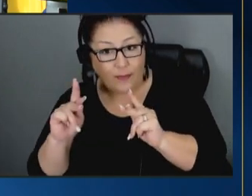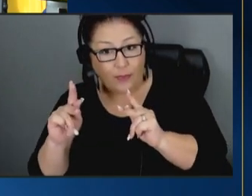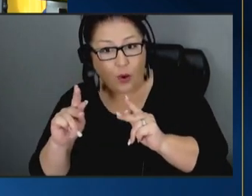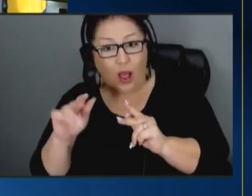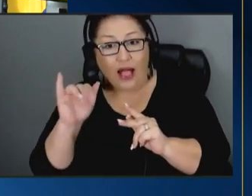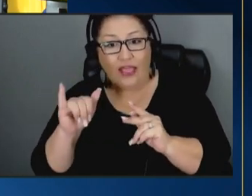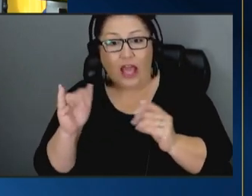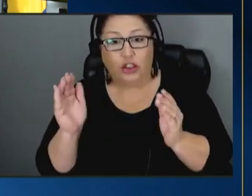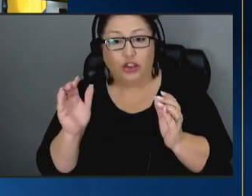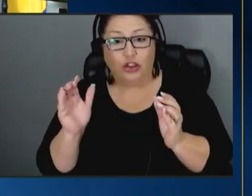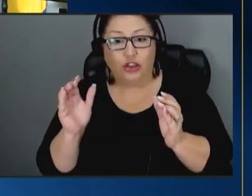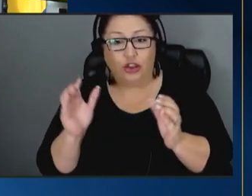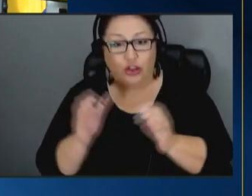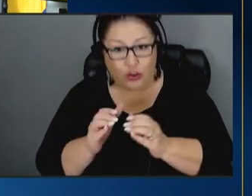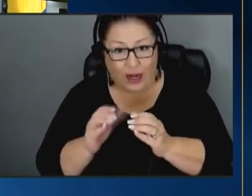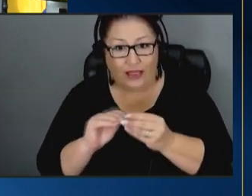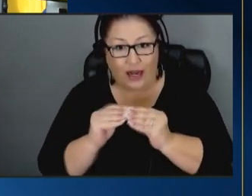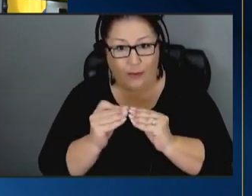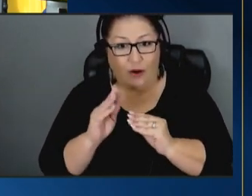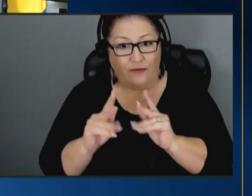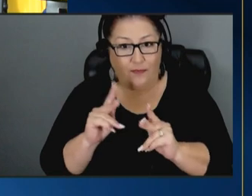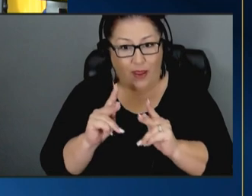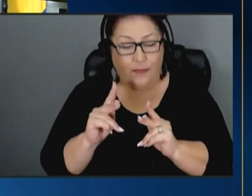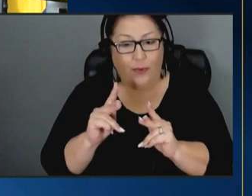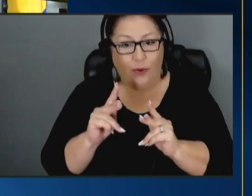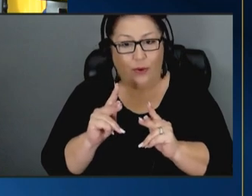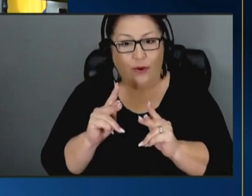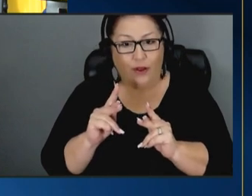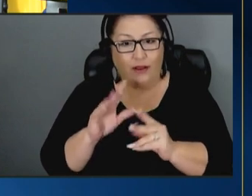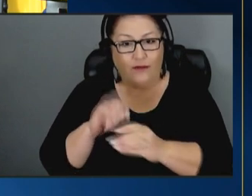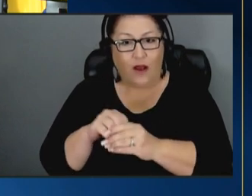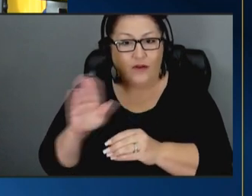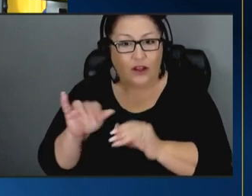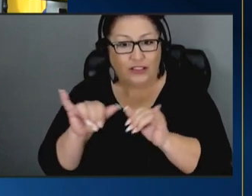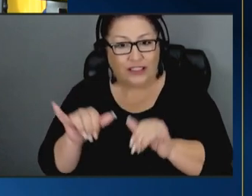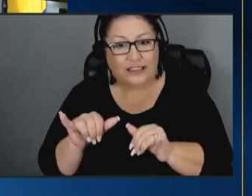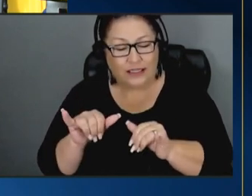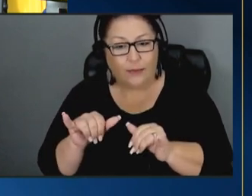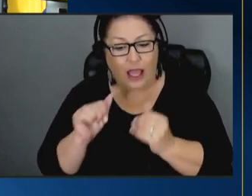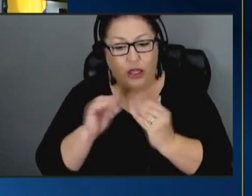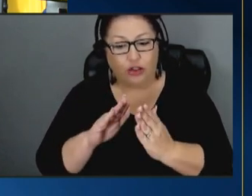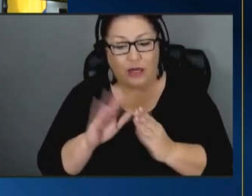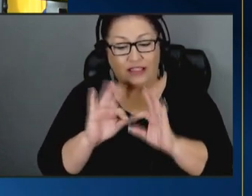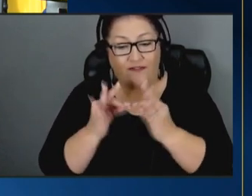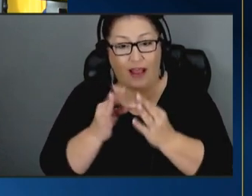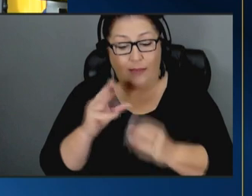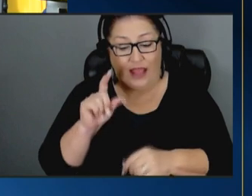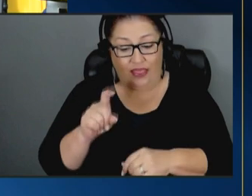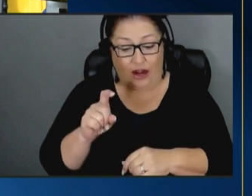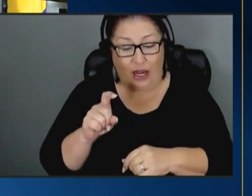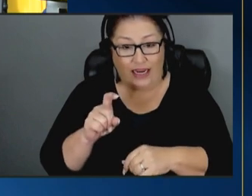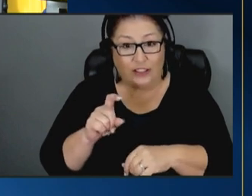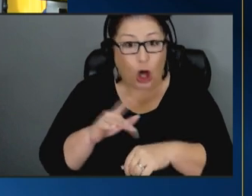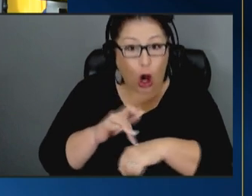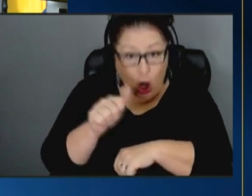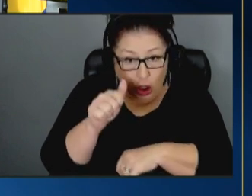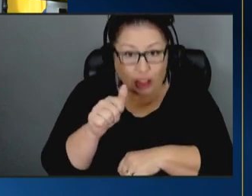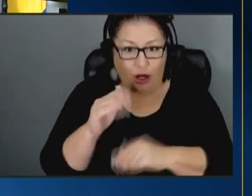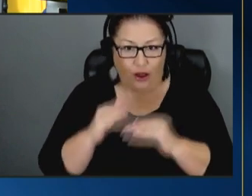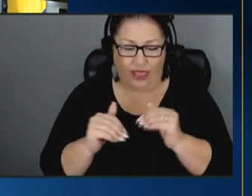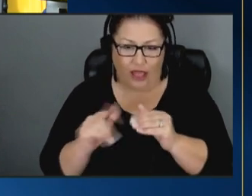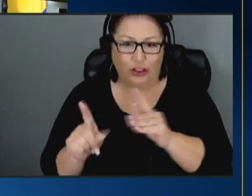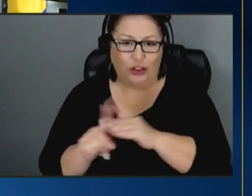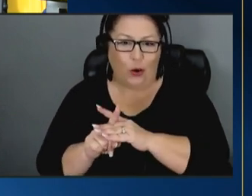footprint by really being able to address families and their needs much earlier um than when they show up at the child welfare system